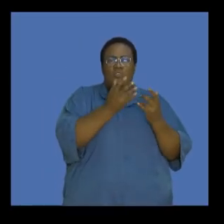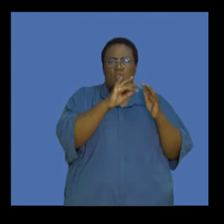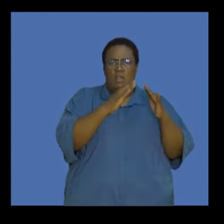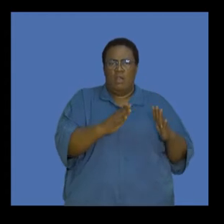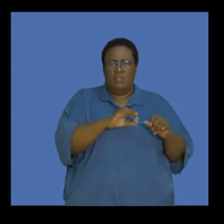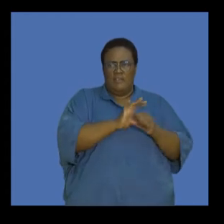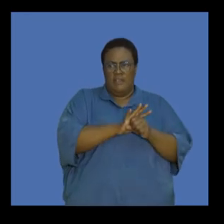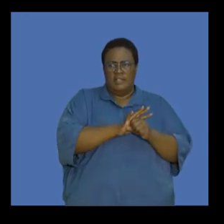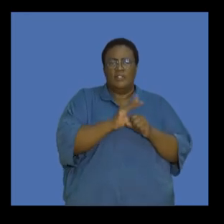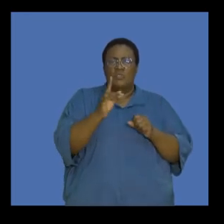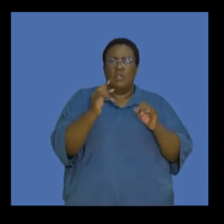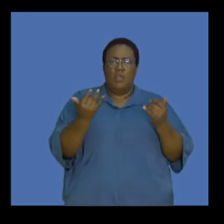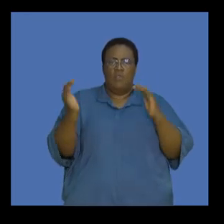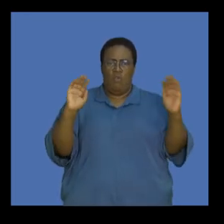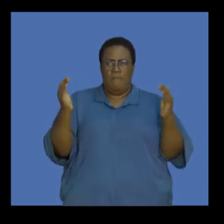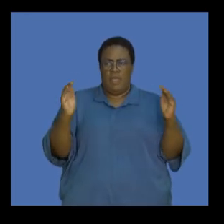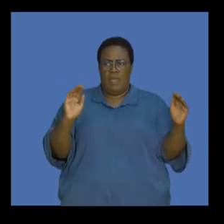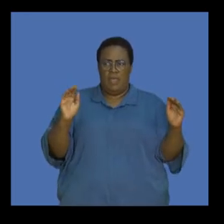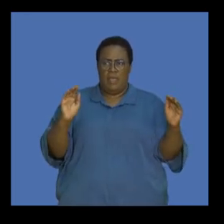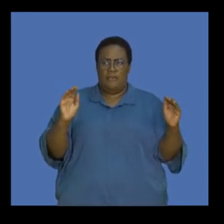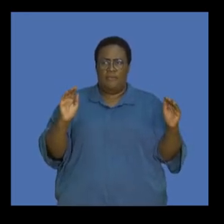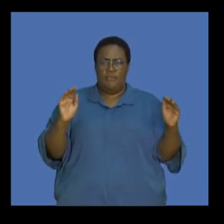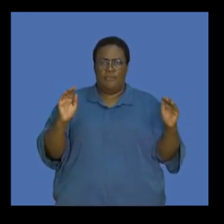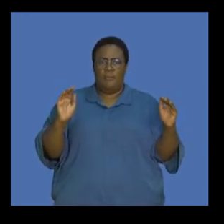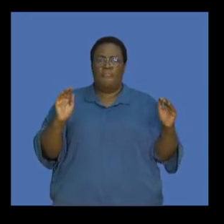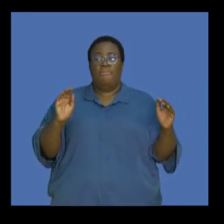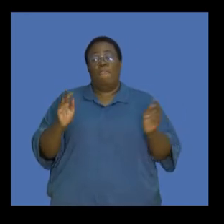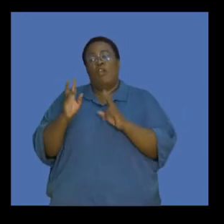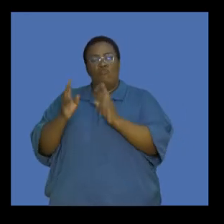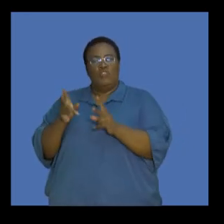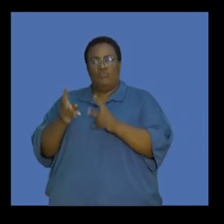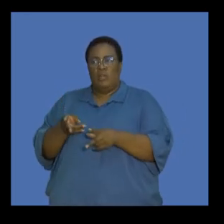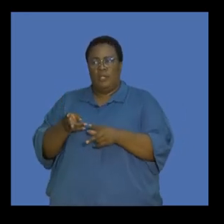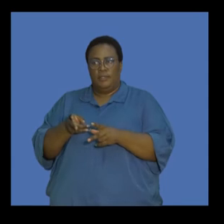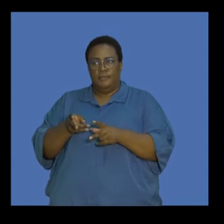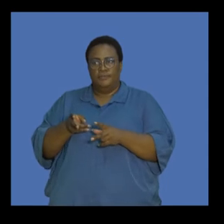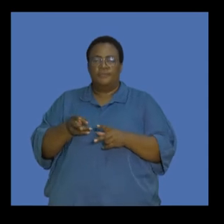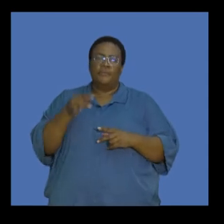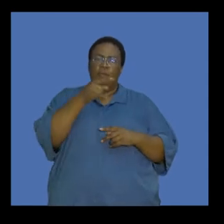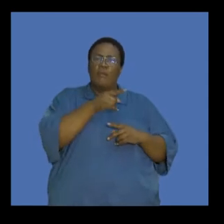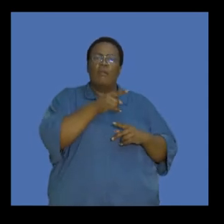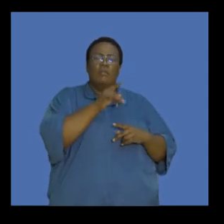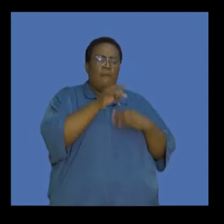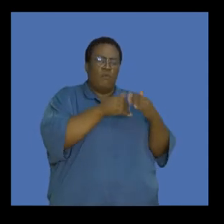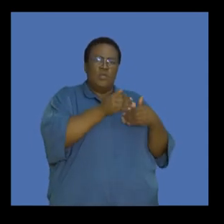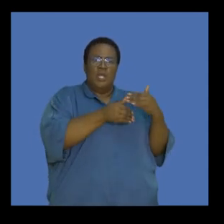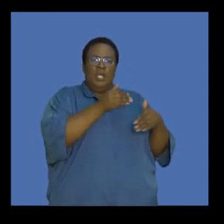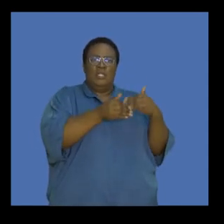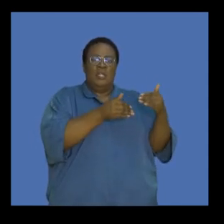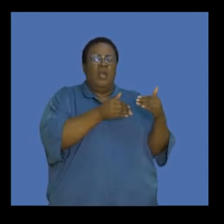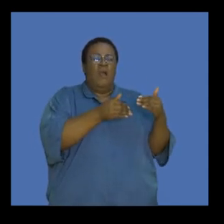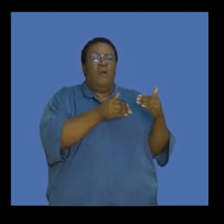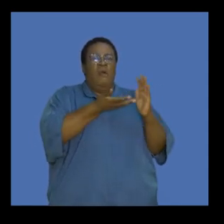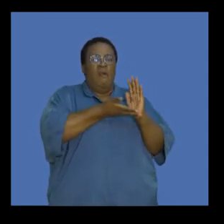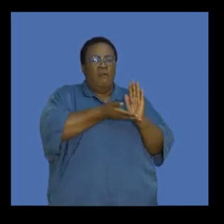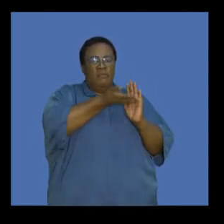as a comparison between the natural process and here the process that is enhanced. So when we look